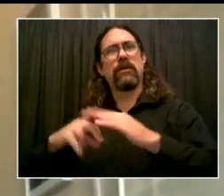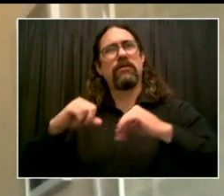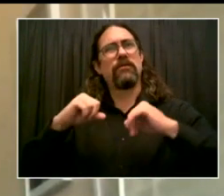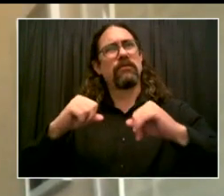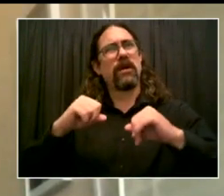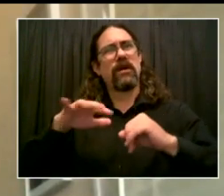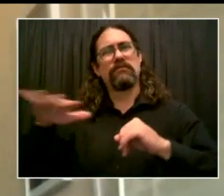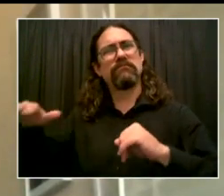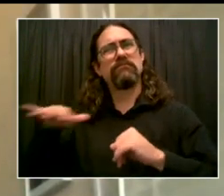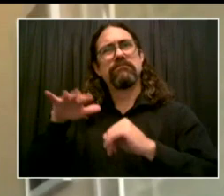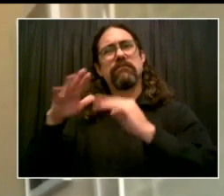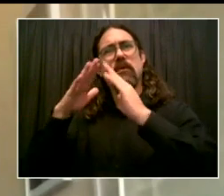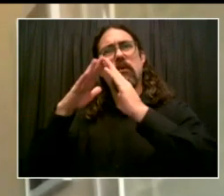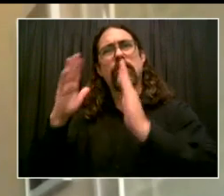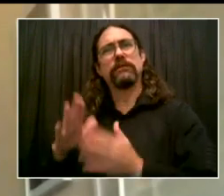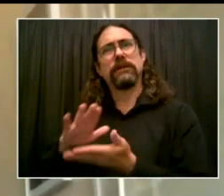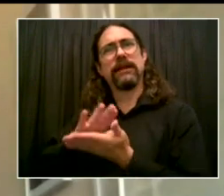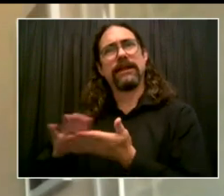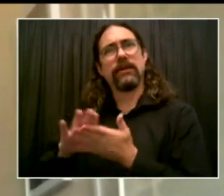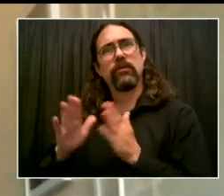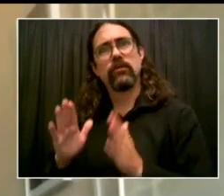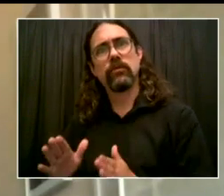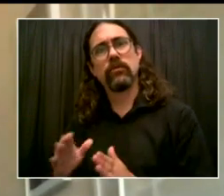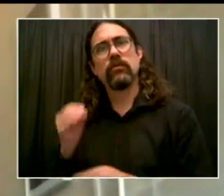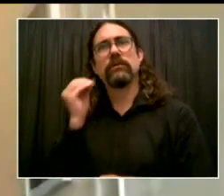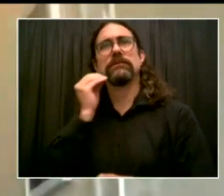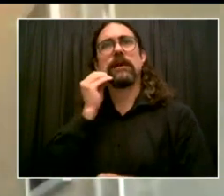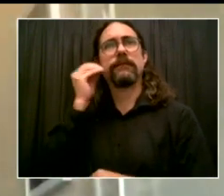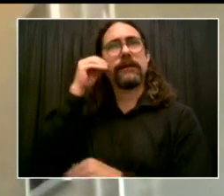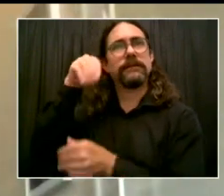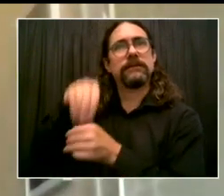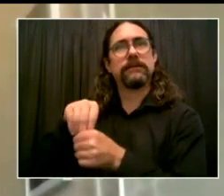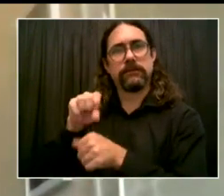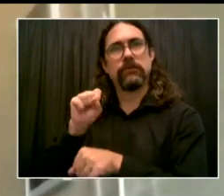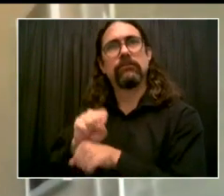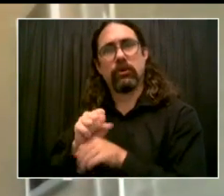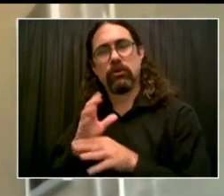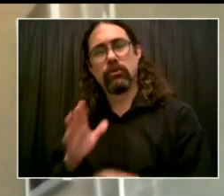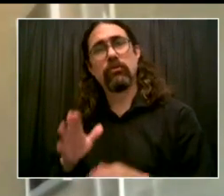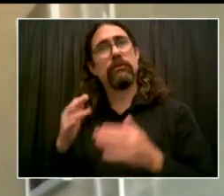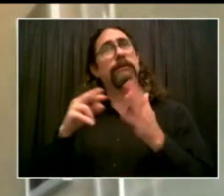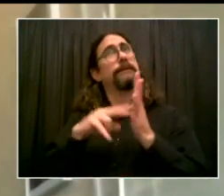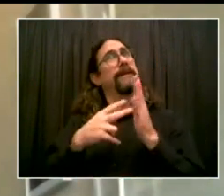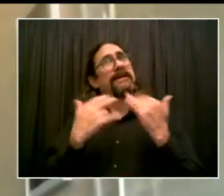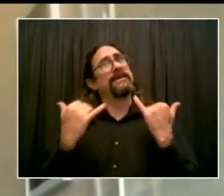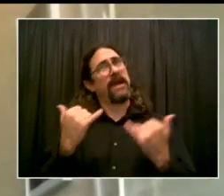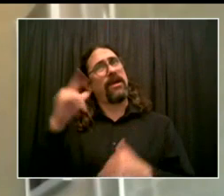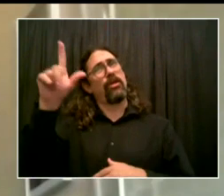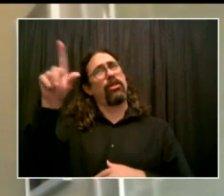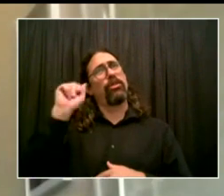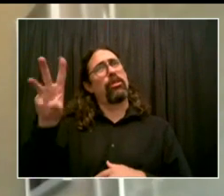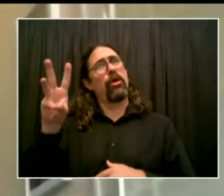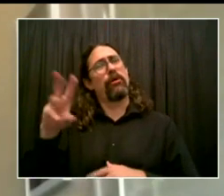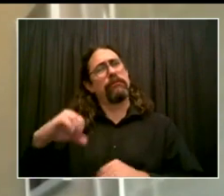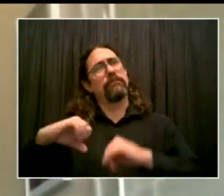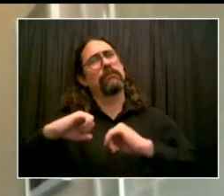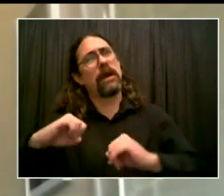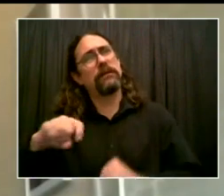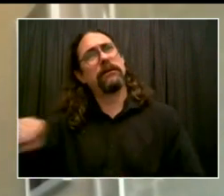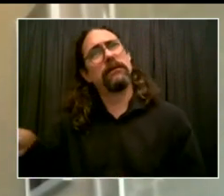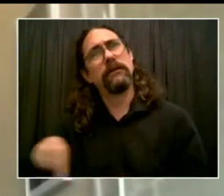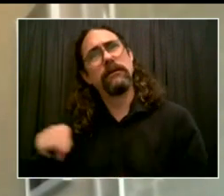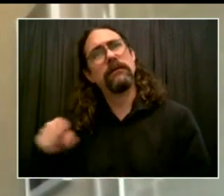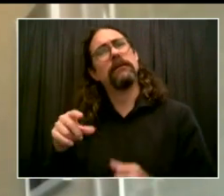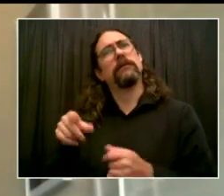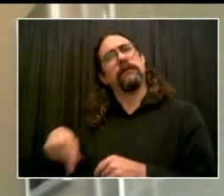I just want to recognize how historic this is. And I especially want to lift up the domestic